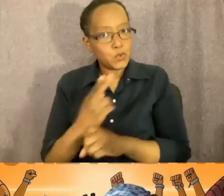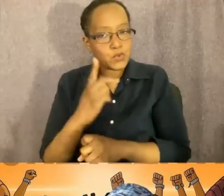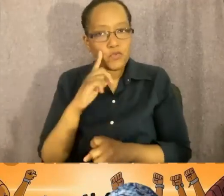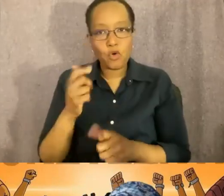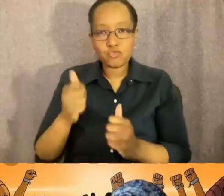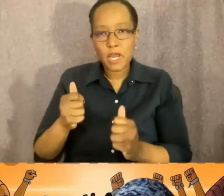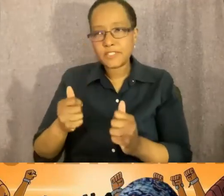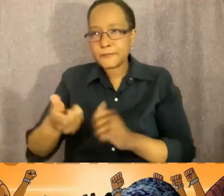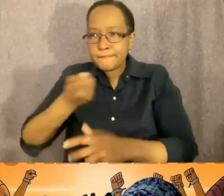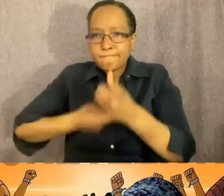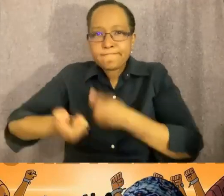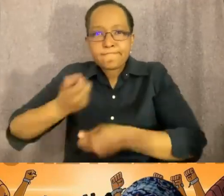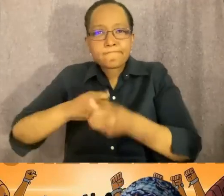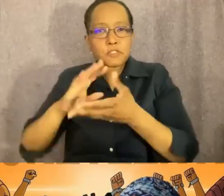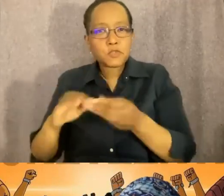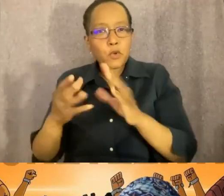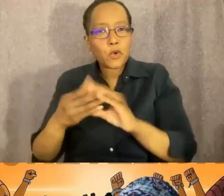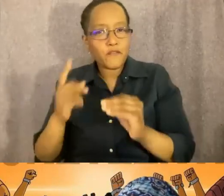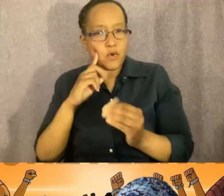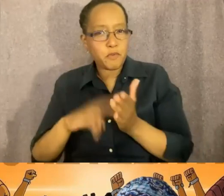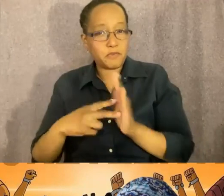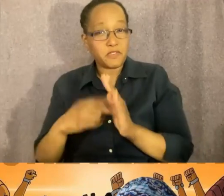stories that you needed for this storytelling?